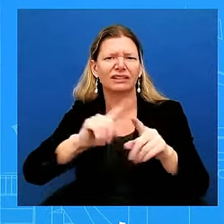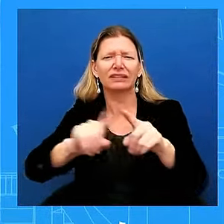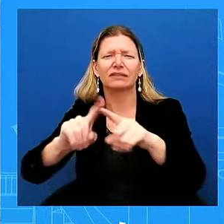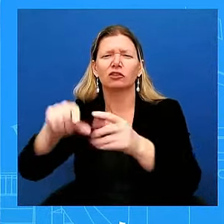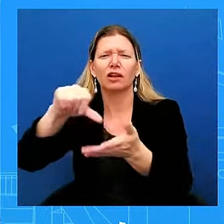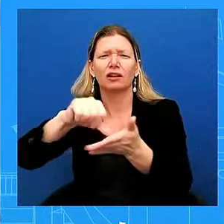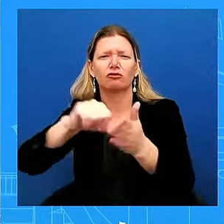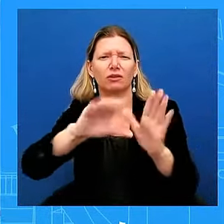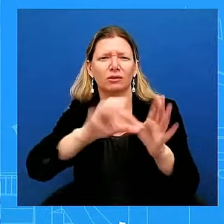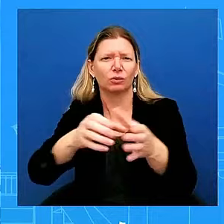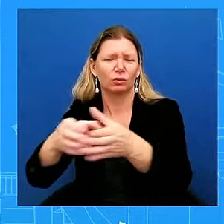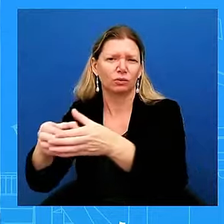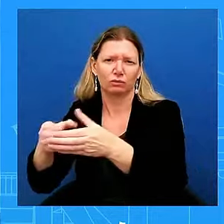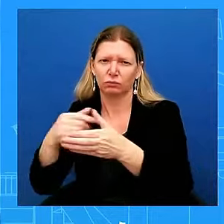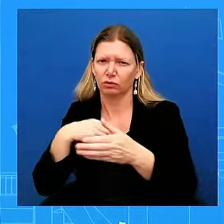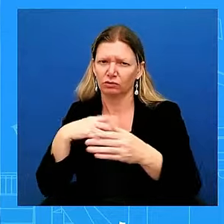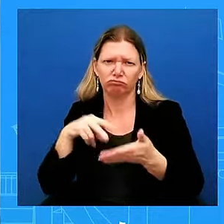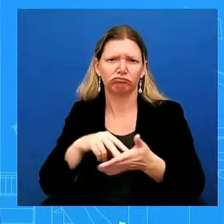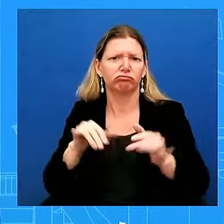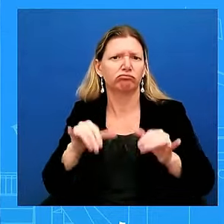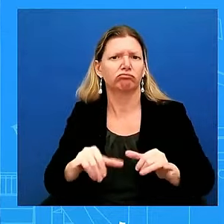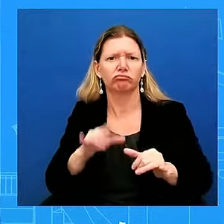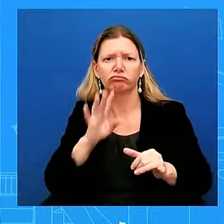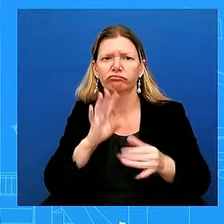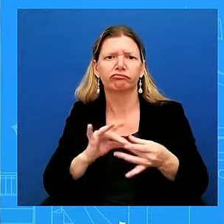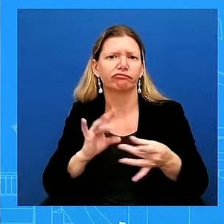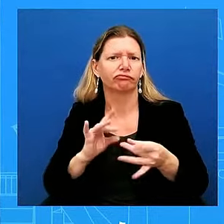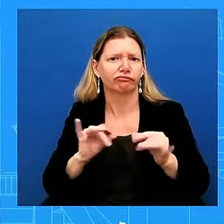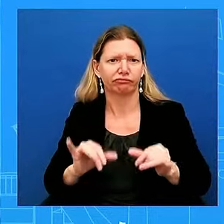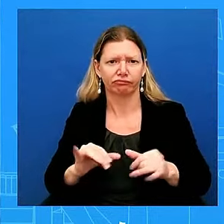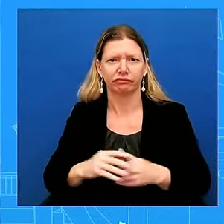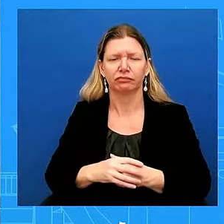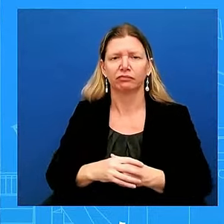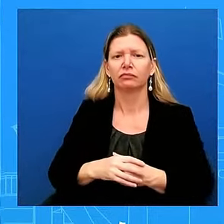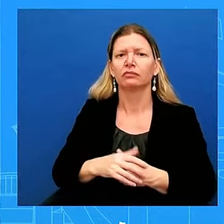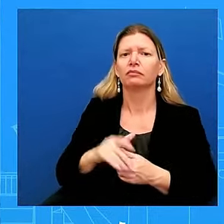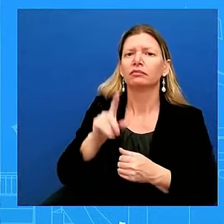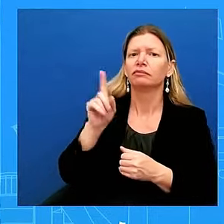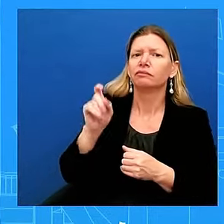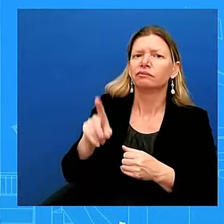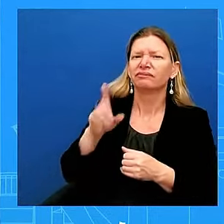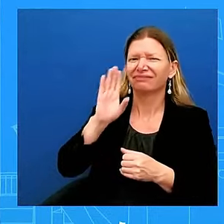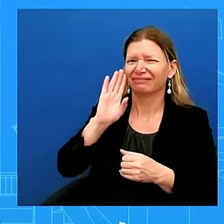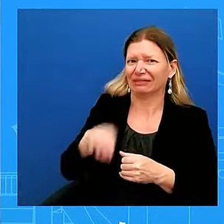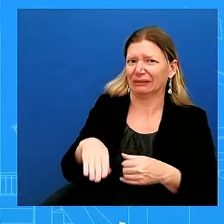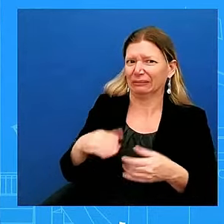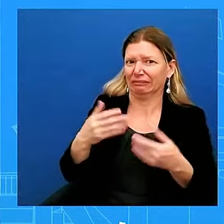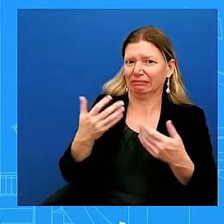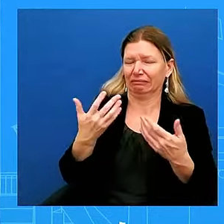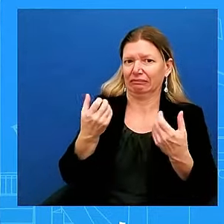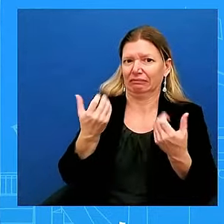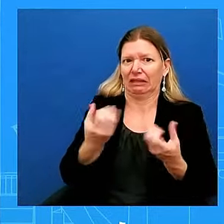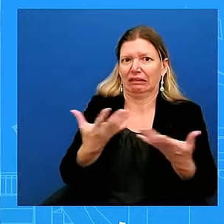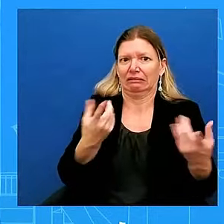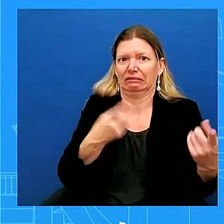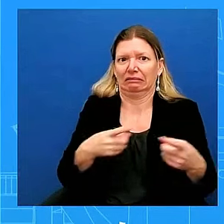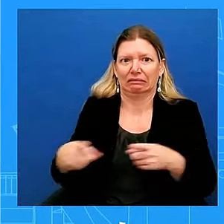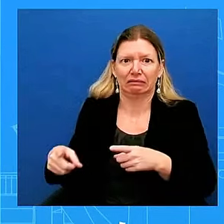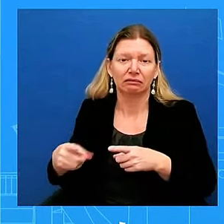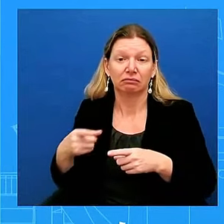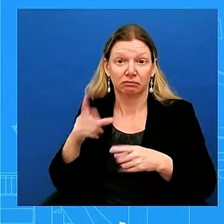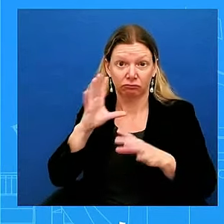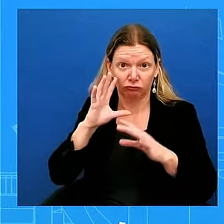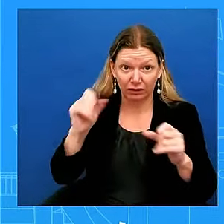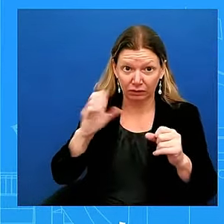will the President sit down and watch the Vice Presidential debate tonight? Where? With you? Ms. As you as you